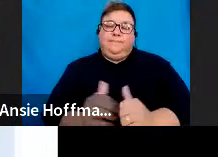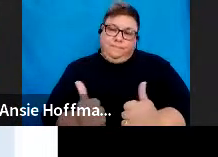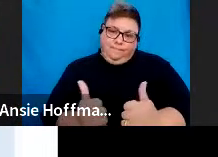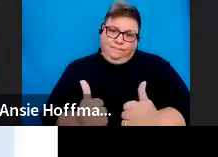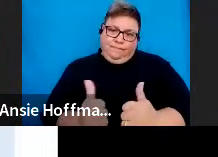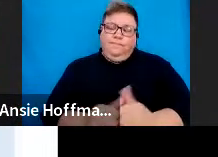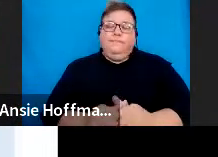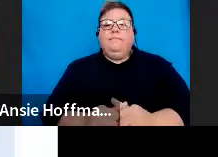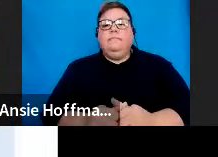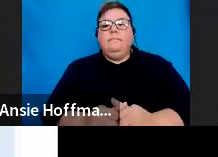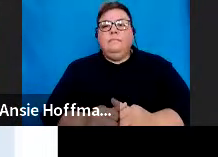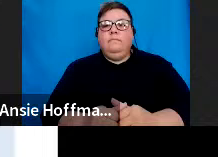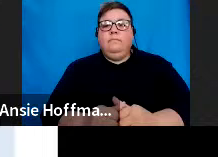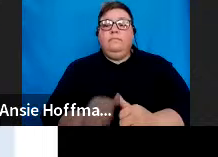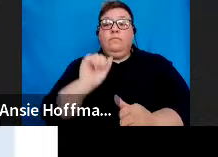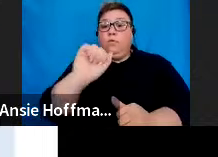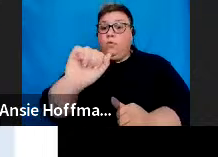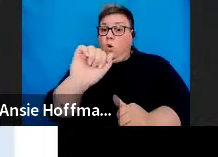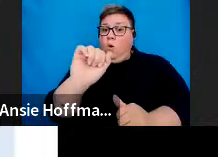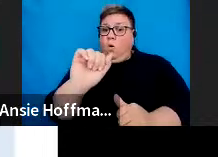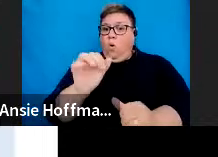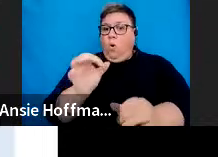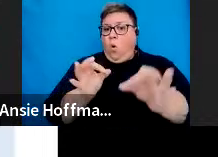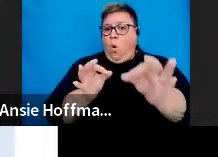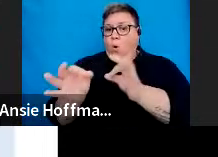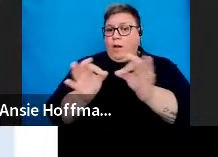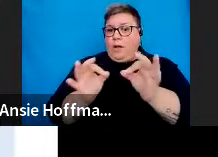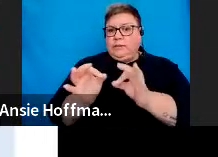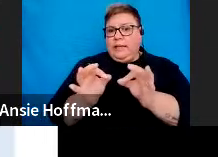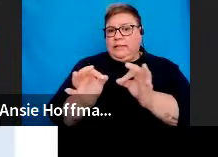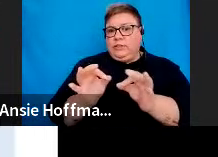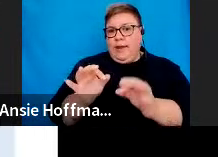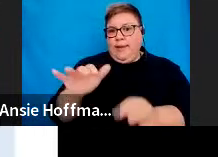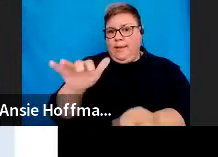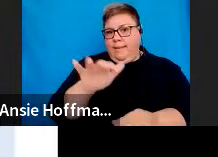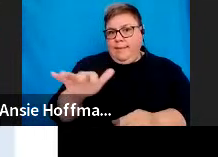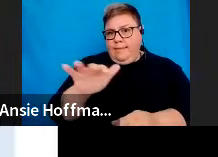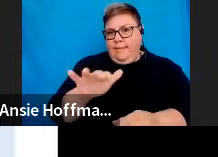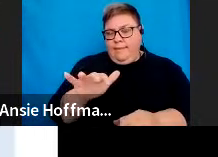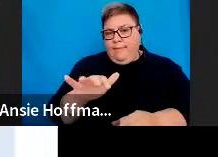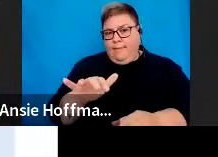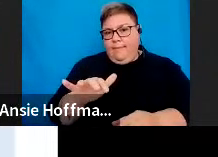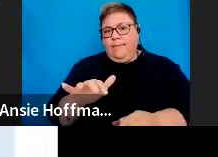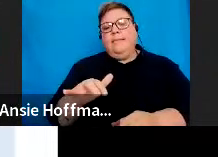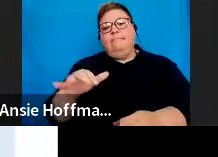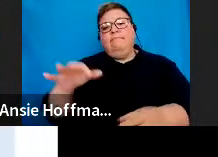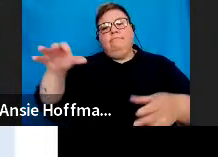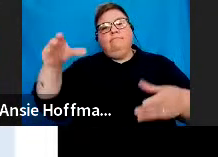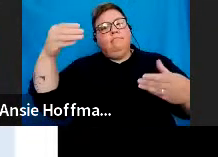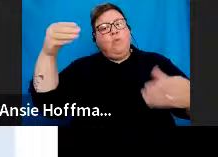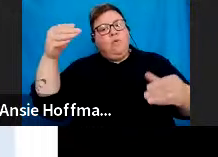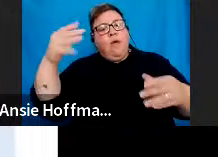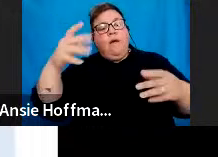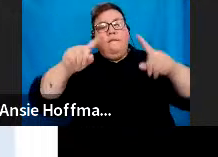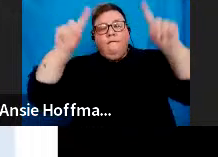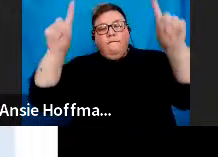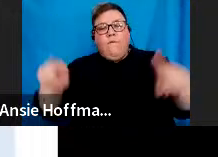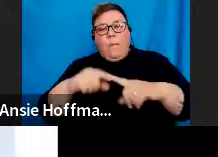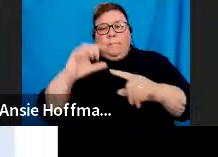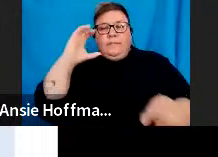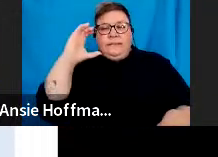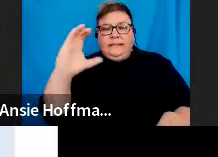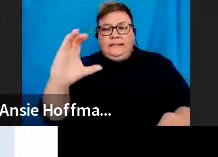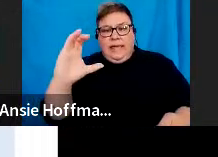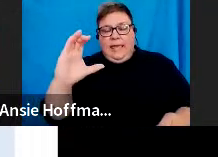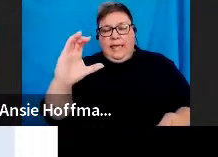So, your organization e-filing portfolio, you also get a form C. The form C lump sums